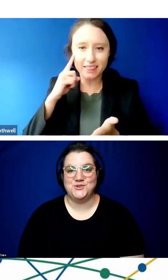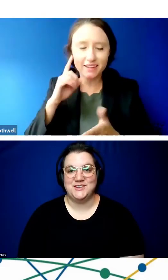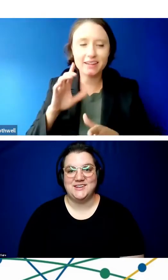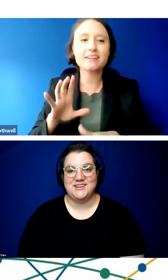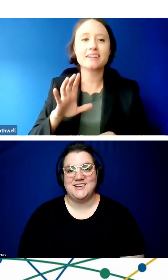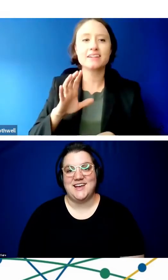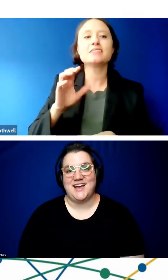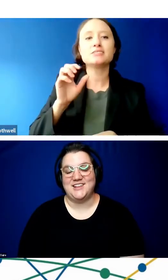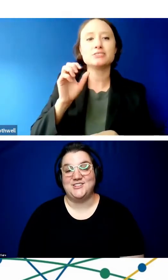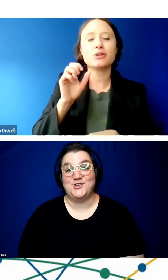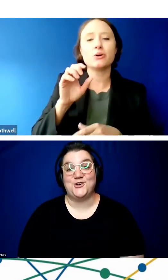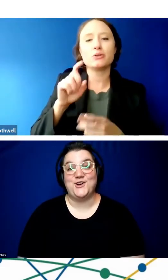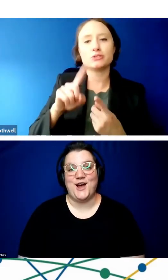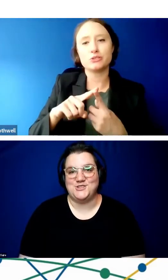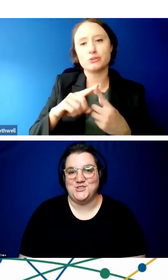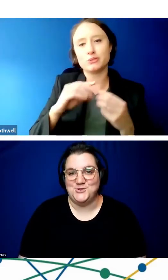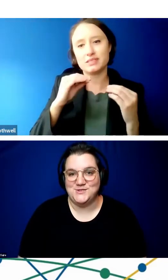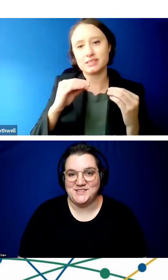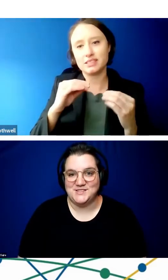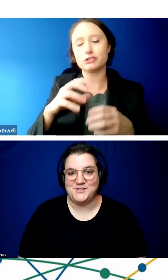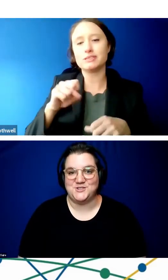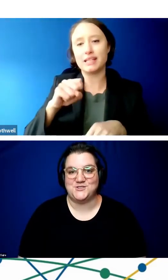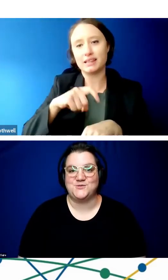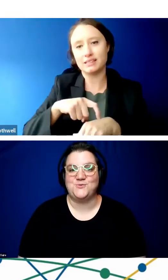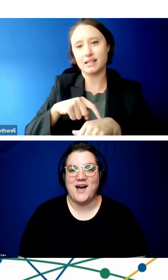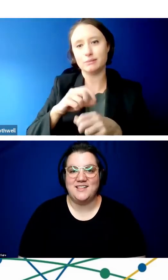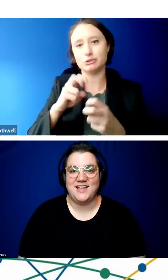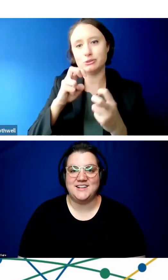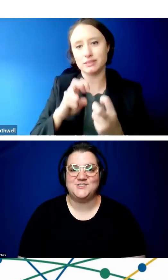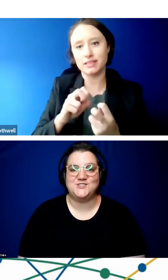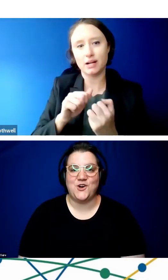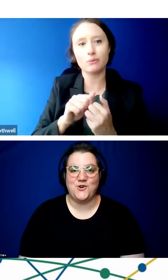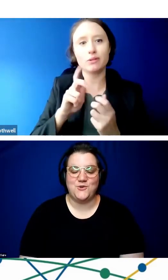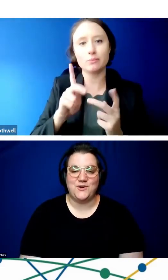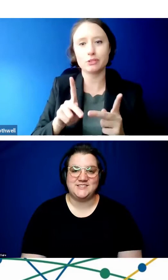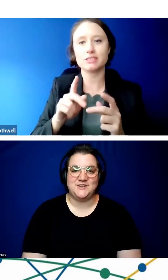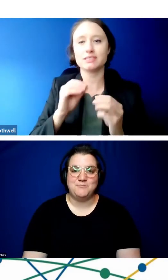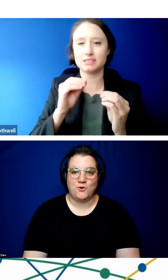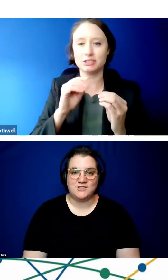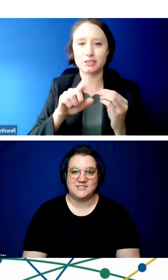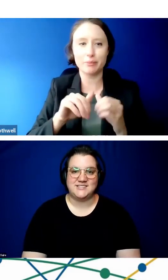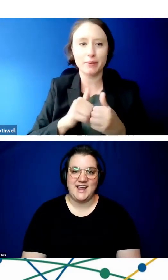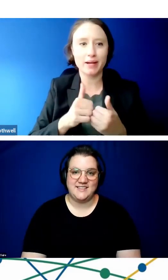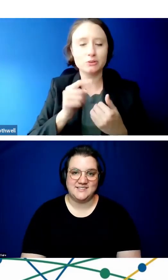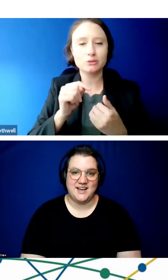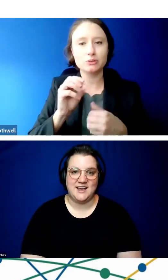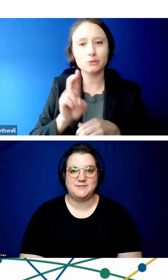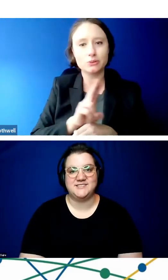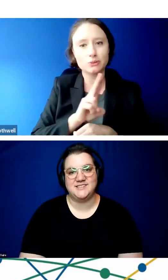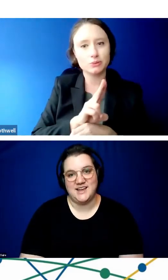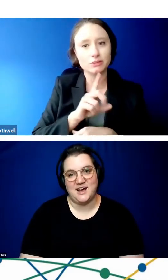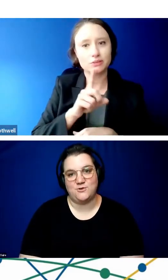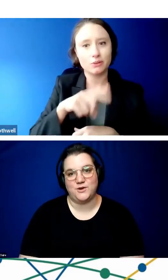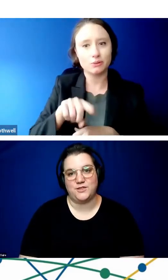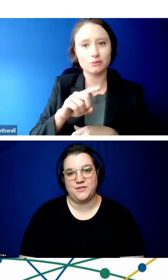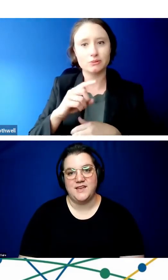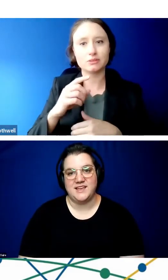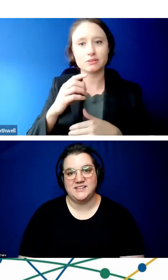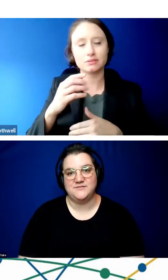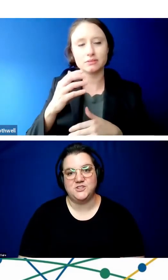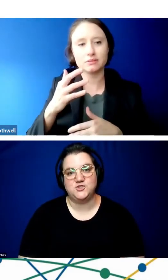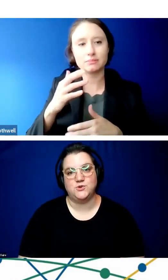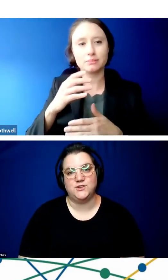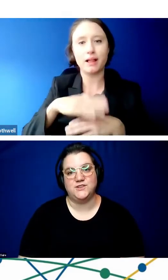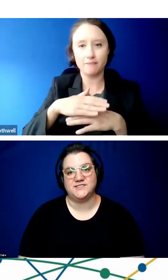learn how to use these features as well. And so, it's important to take the time to sit down with